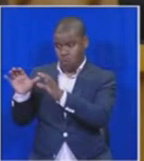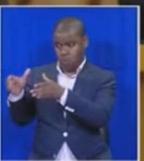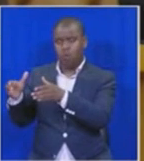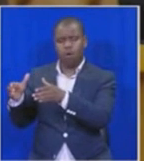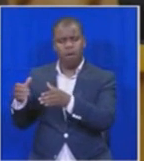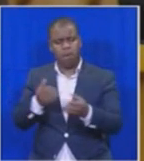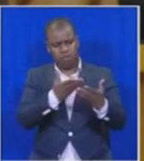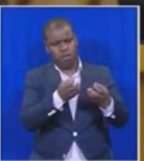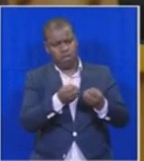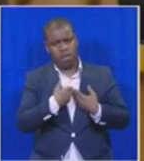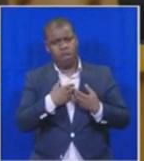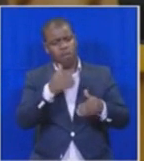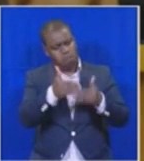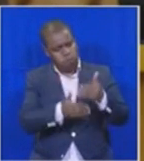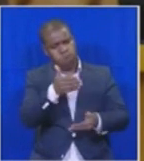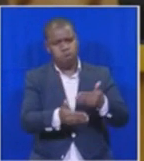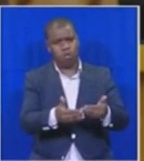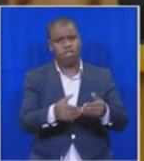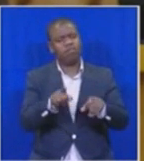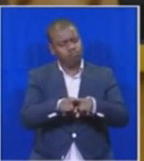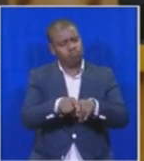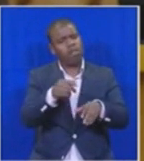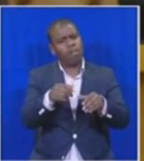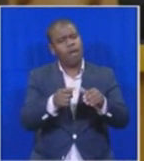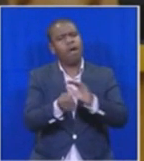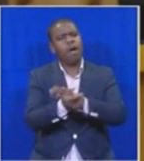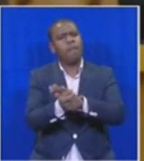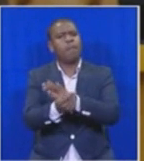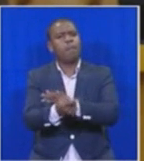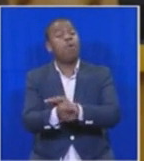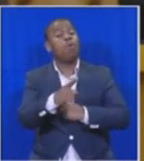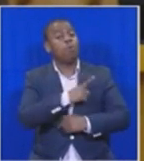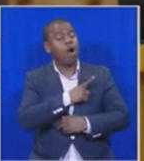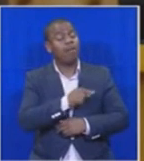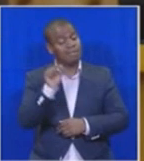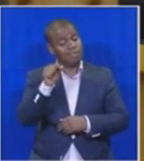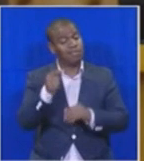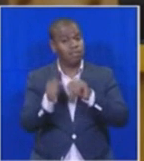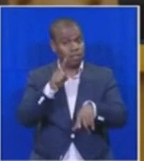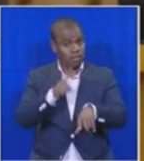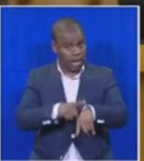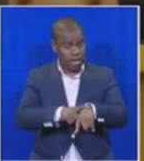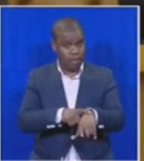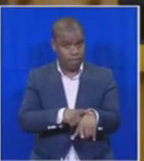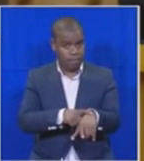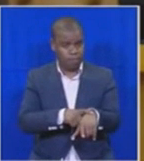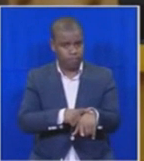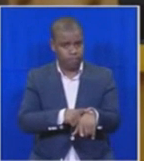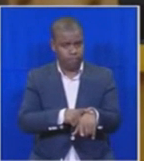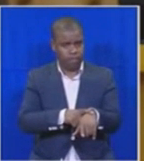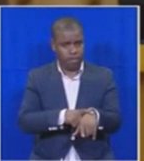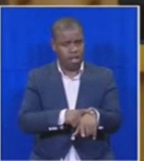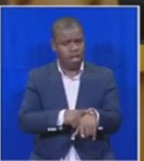processes to unfold, so that during those processes, we can prove